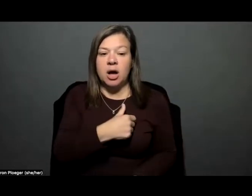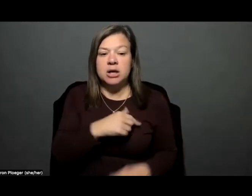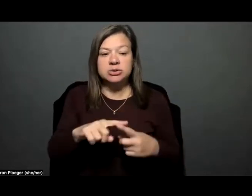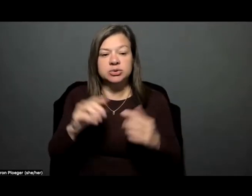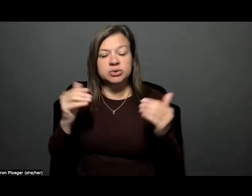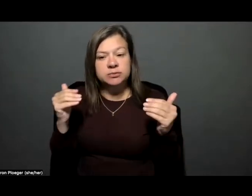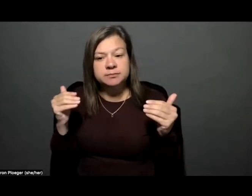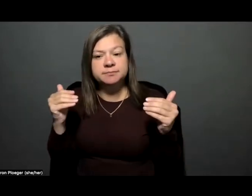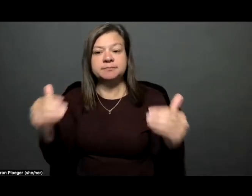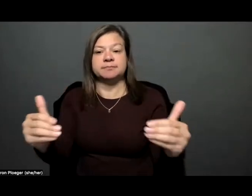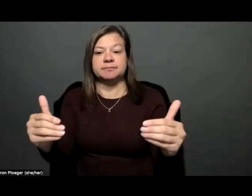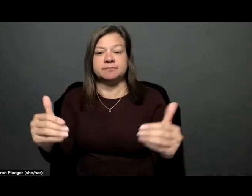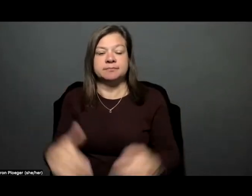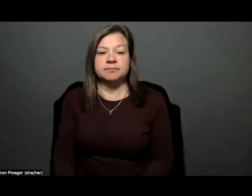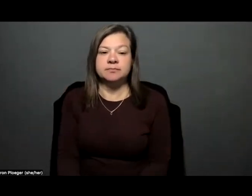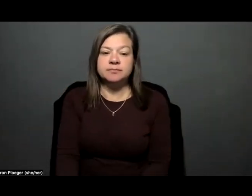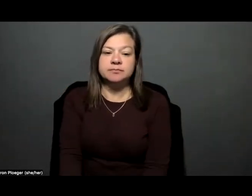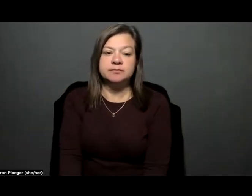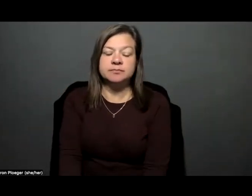forward.